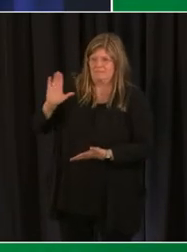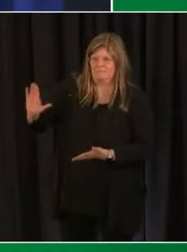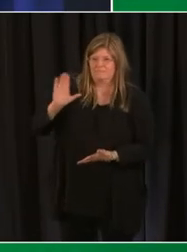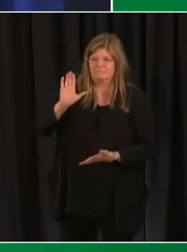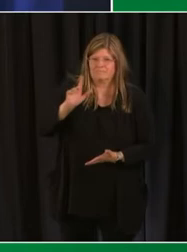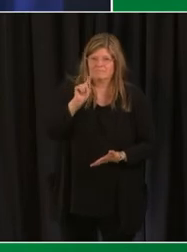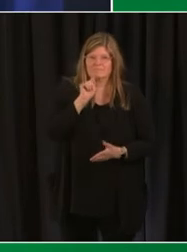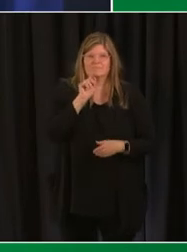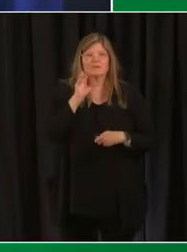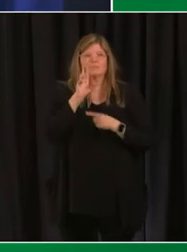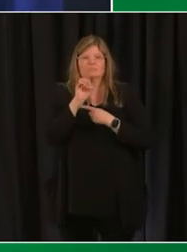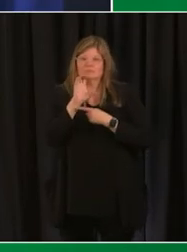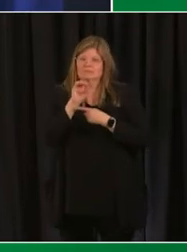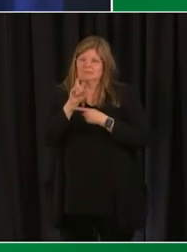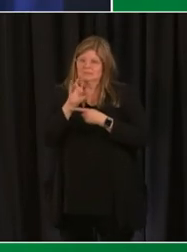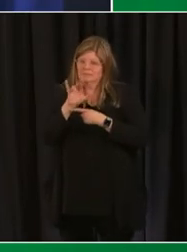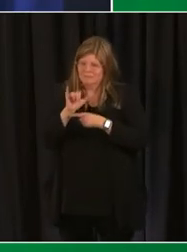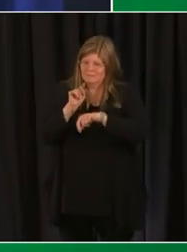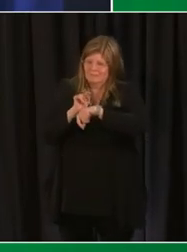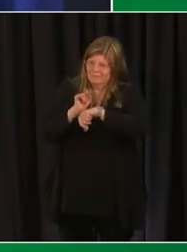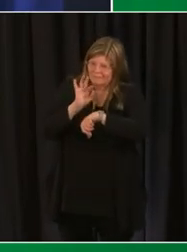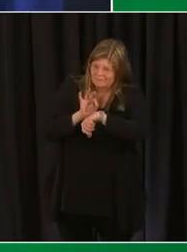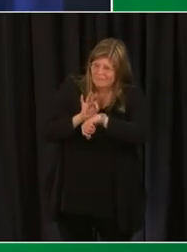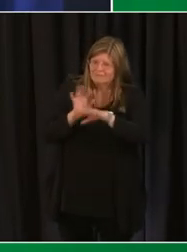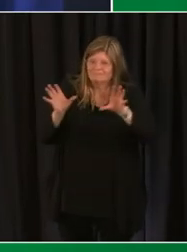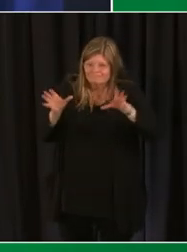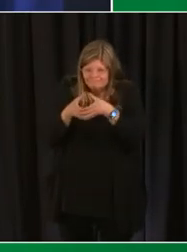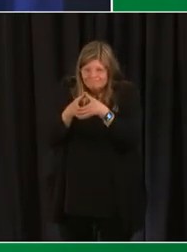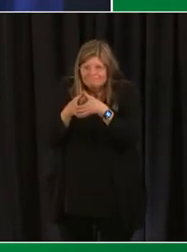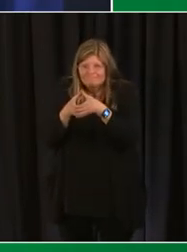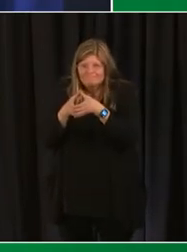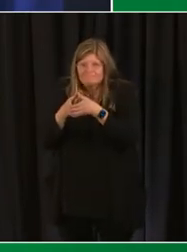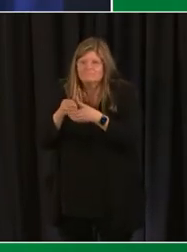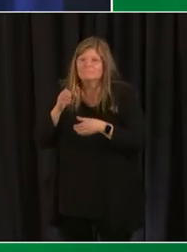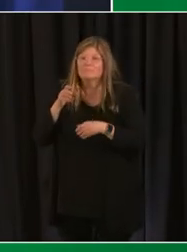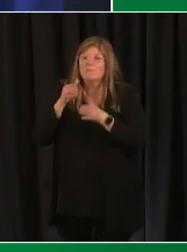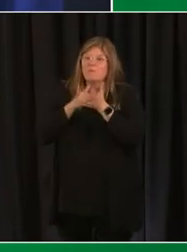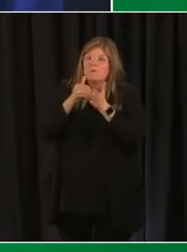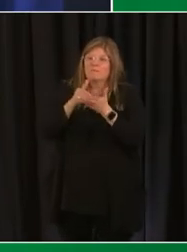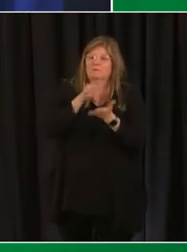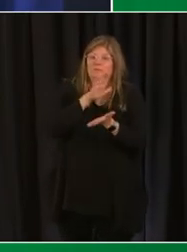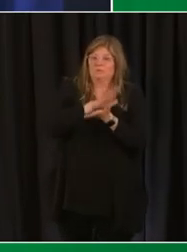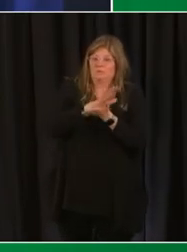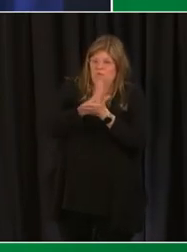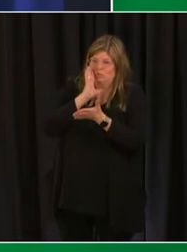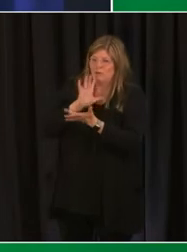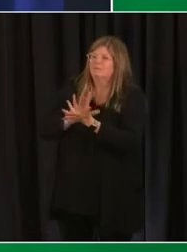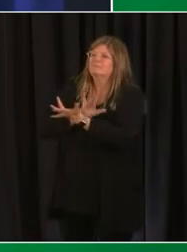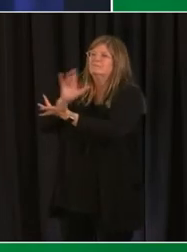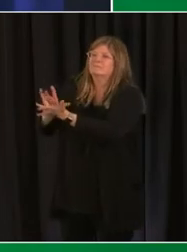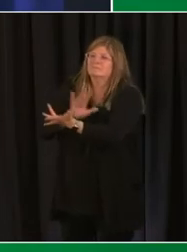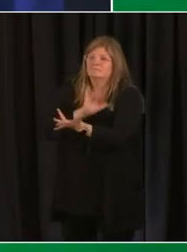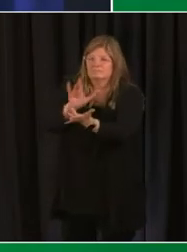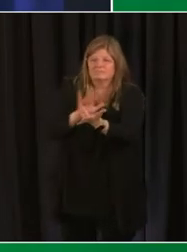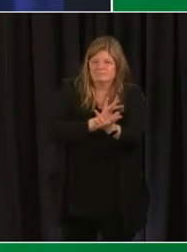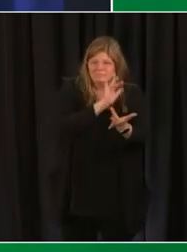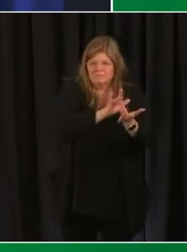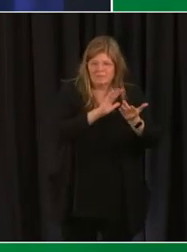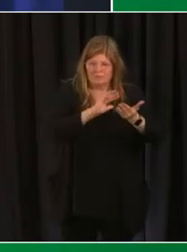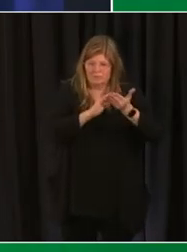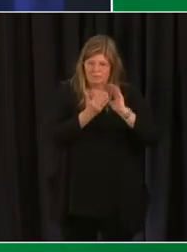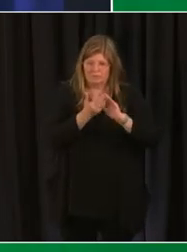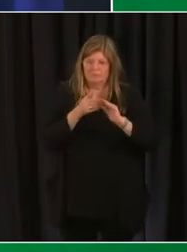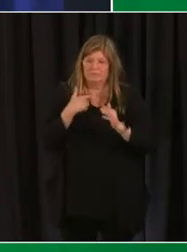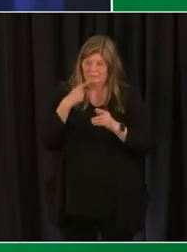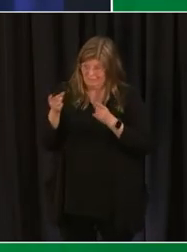the school leaders often reach out directly to the school community to support the planning so i would